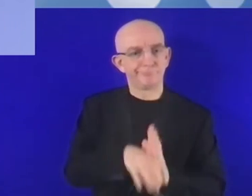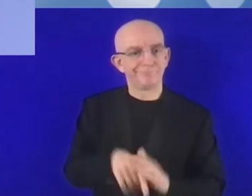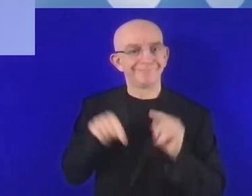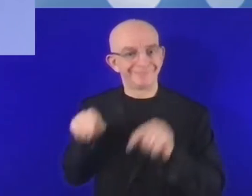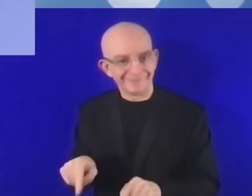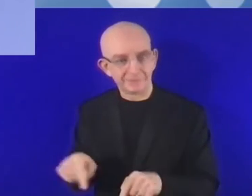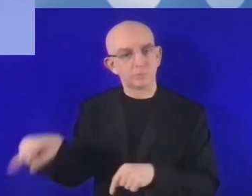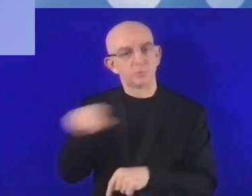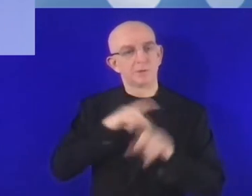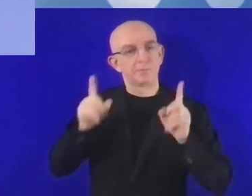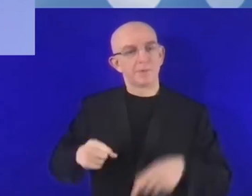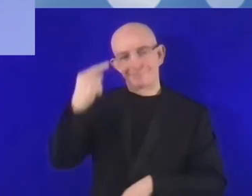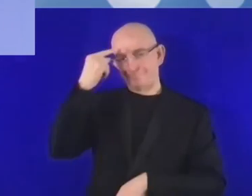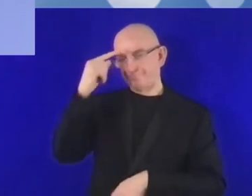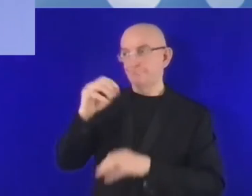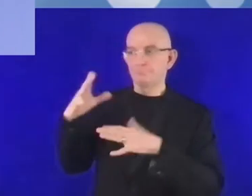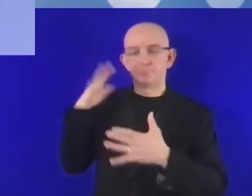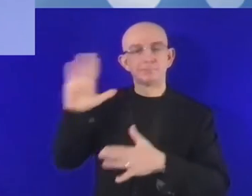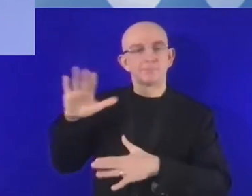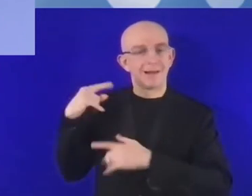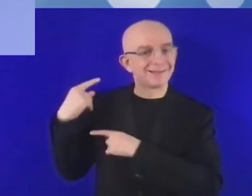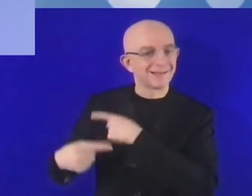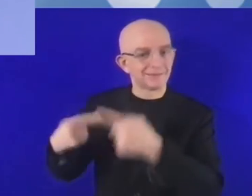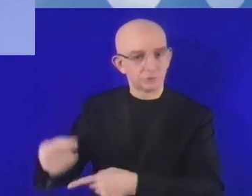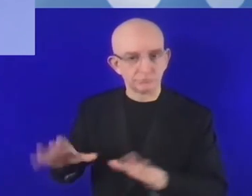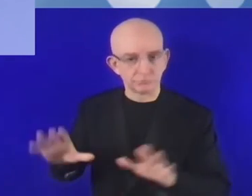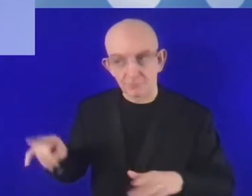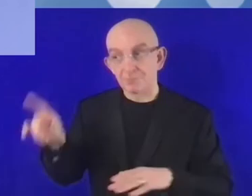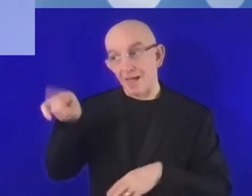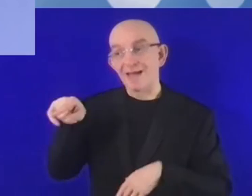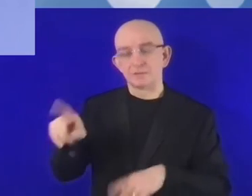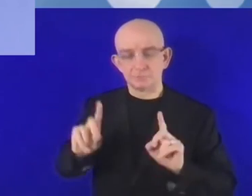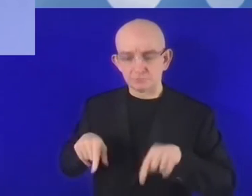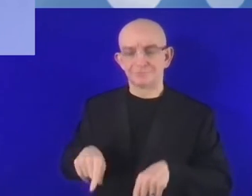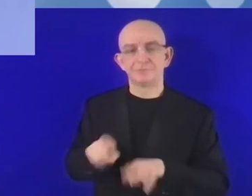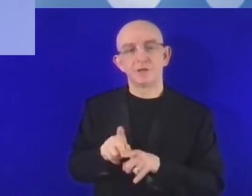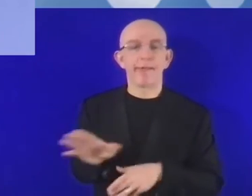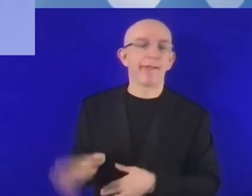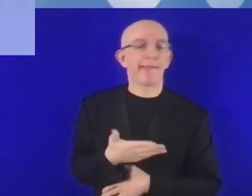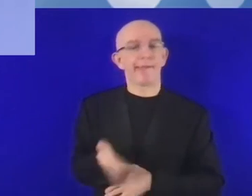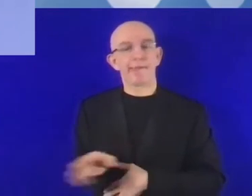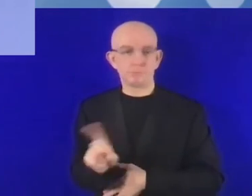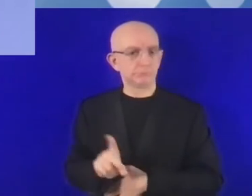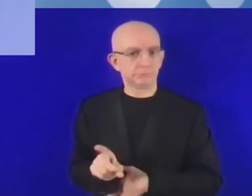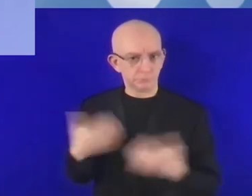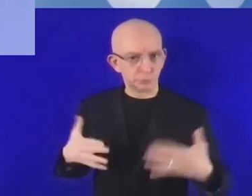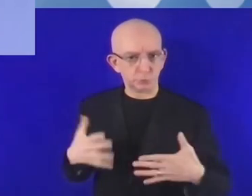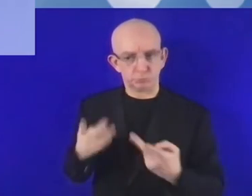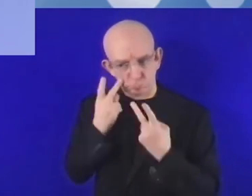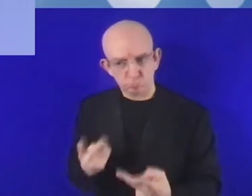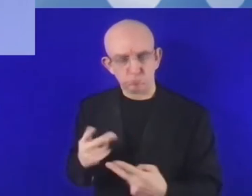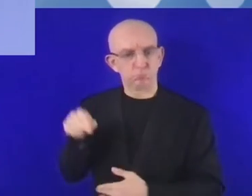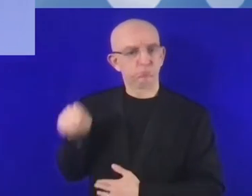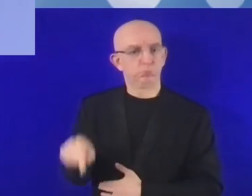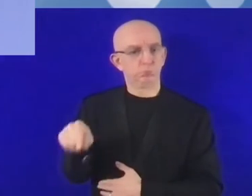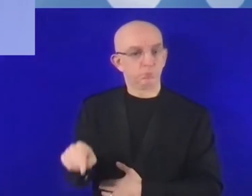anyone can access, use, share and use it for any kind of purpose. So we need